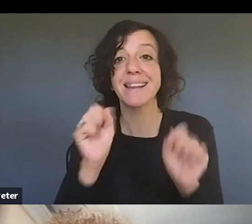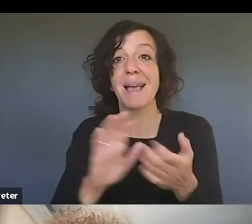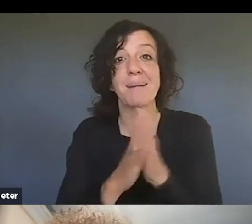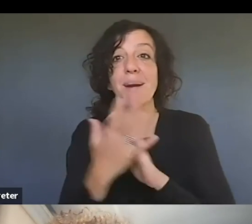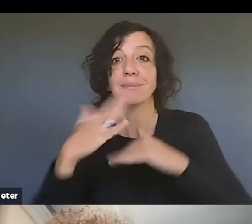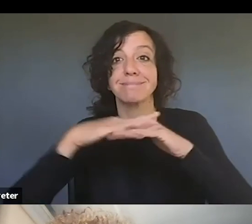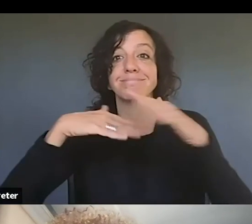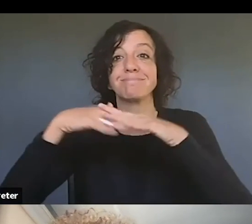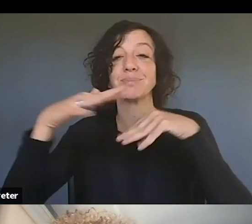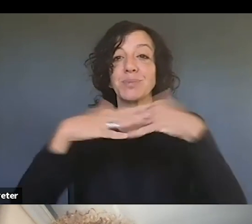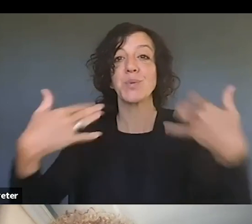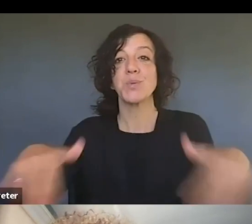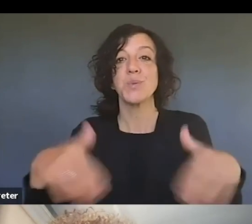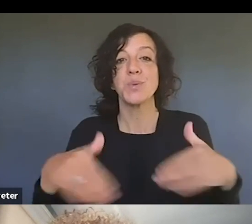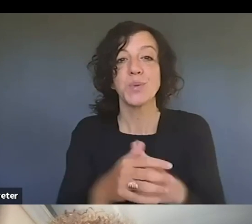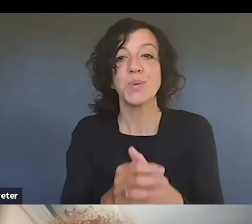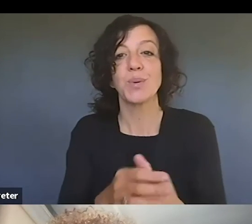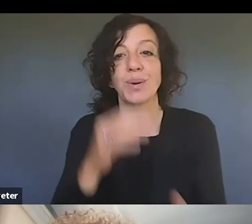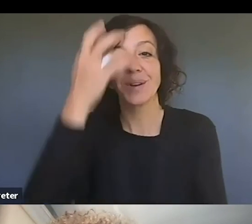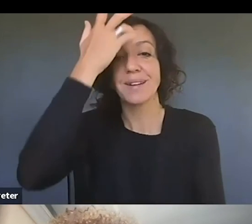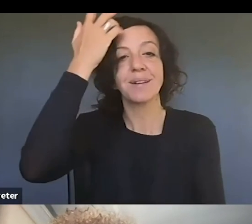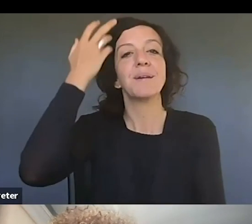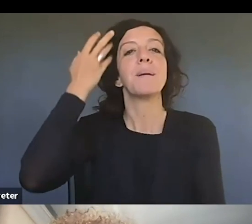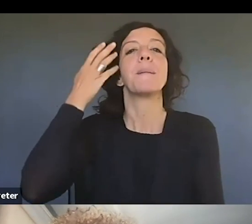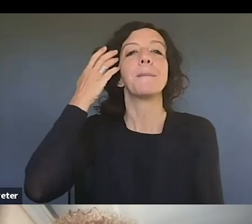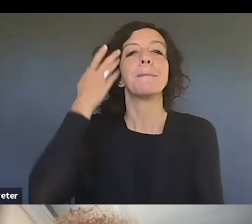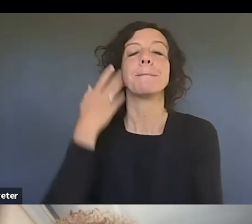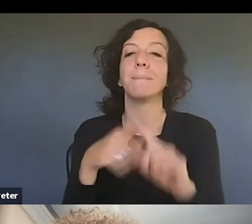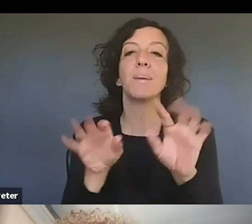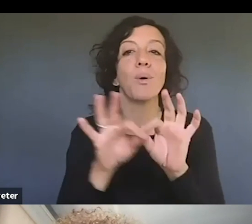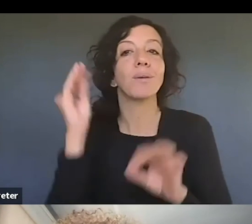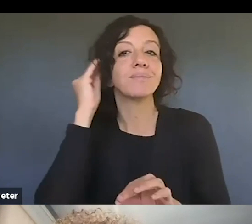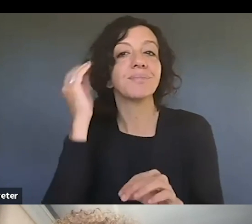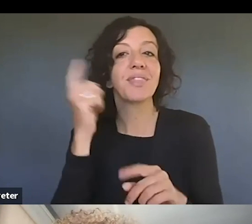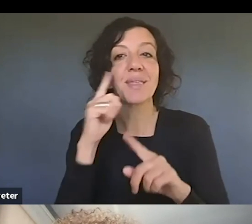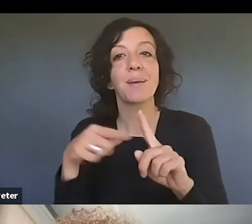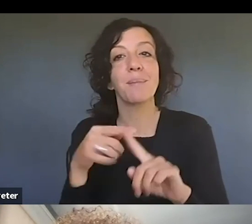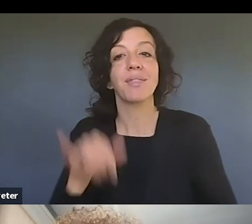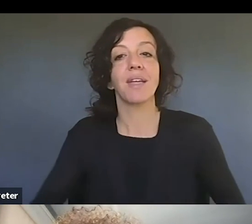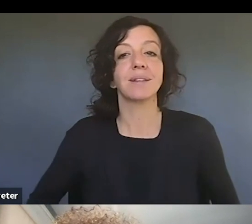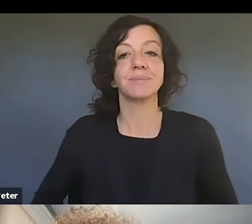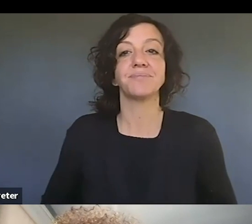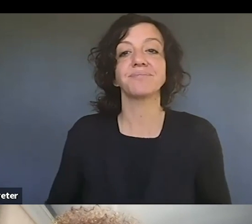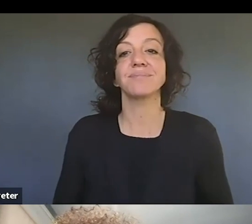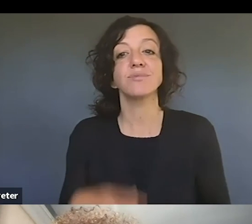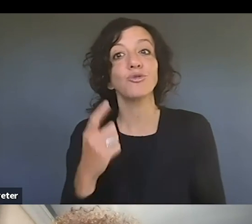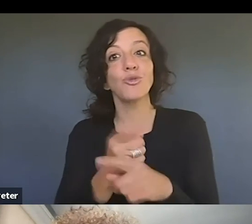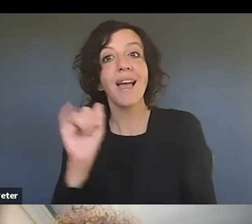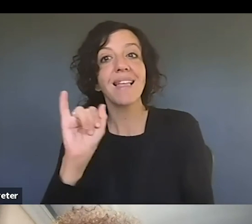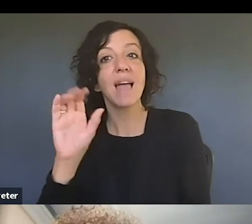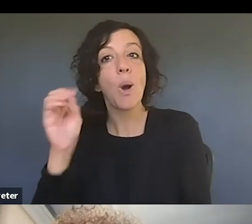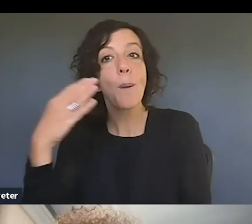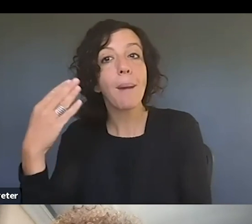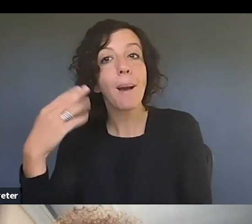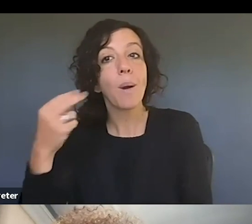you know kind of right like shepherd fairy about right like the hope the obama hope poster exactly